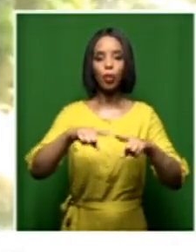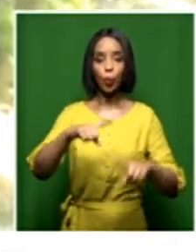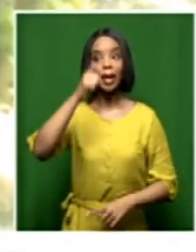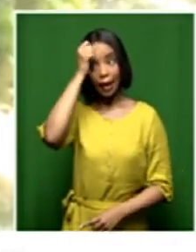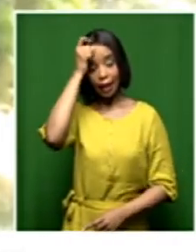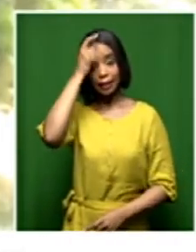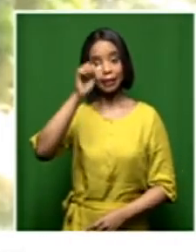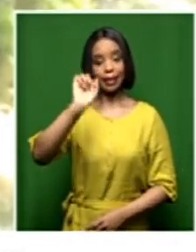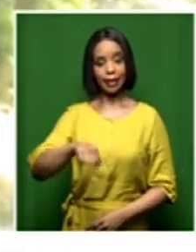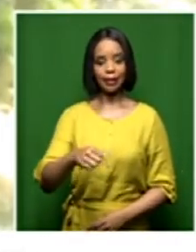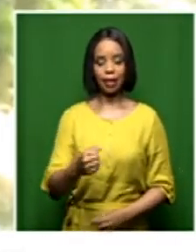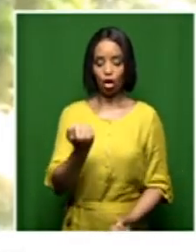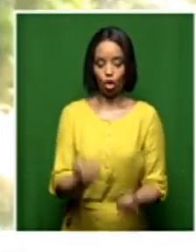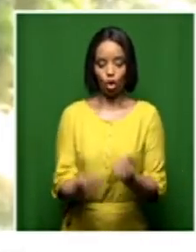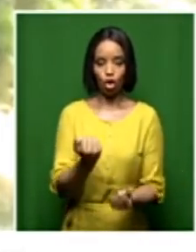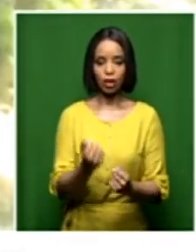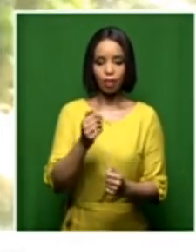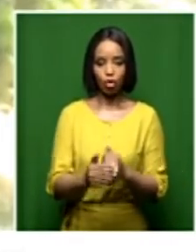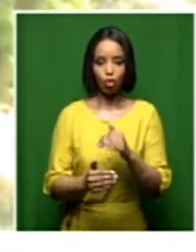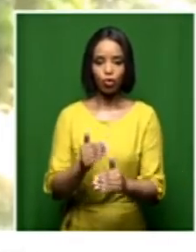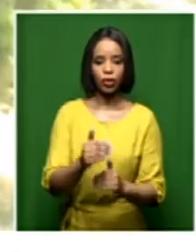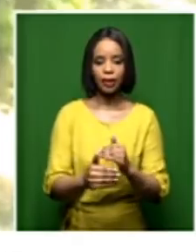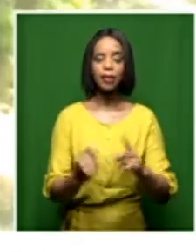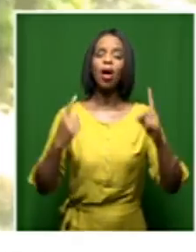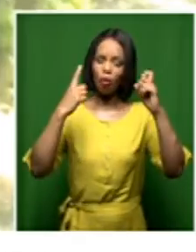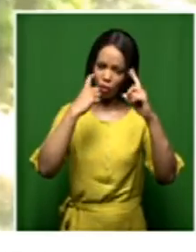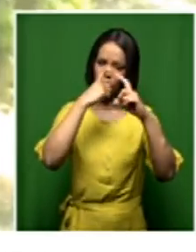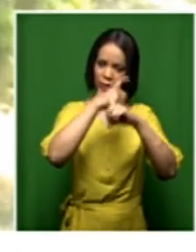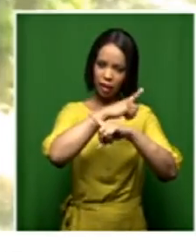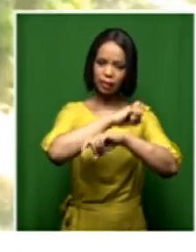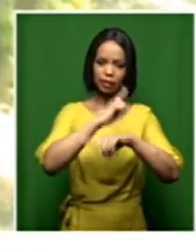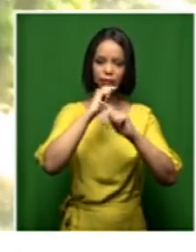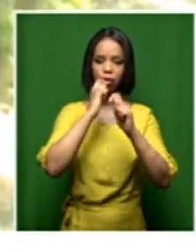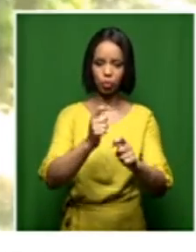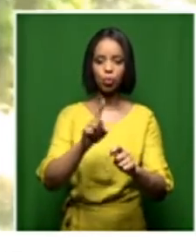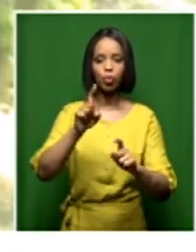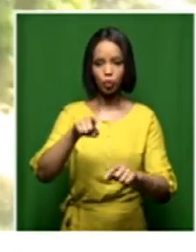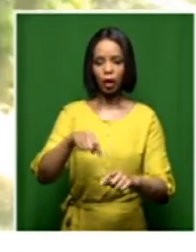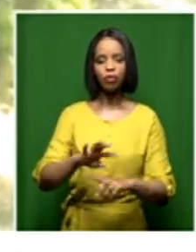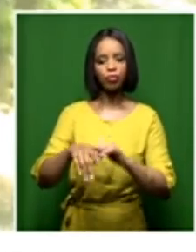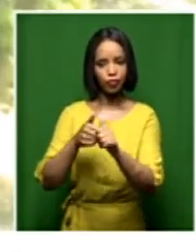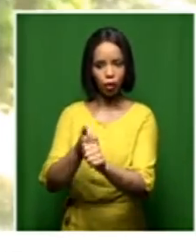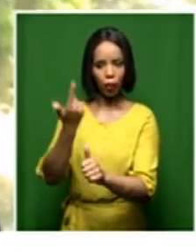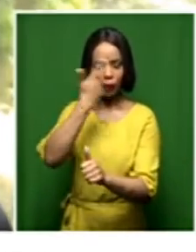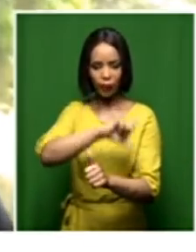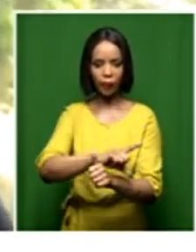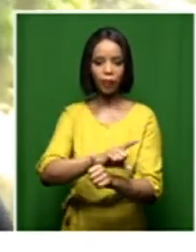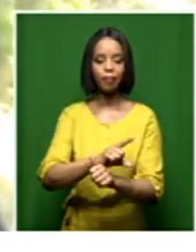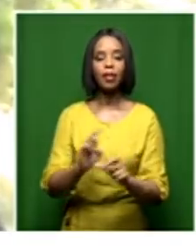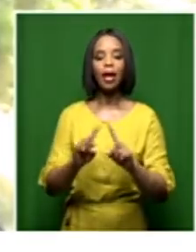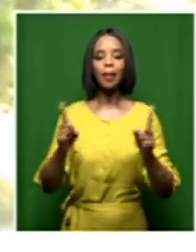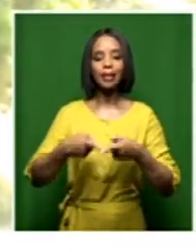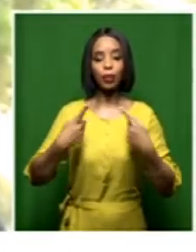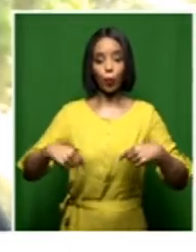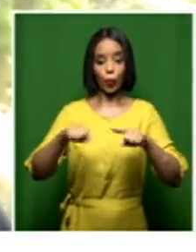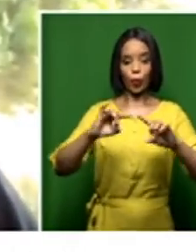have got to be navigated. They are very complex kind of processes that you need to undertake there. But we were